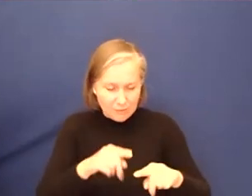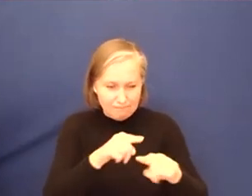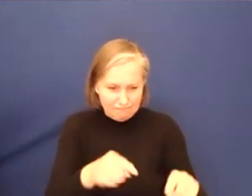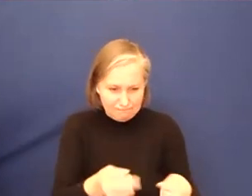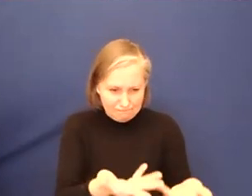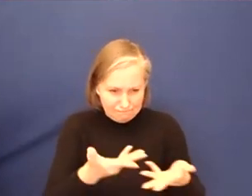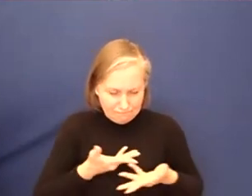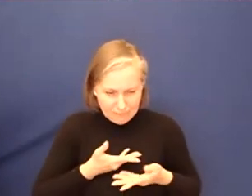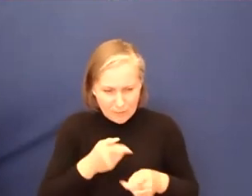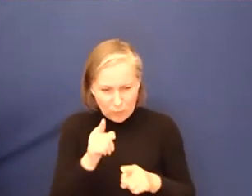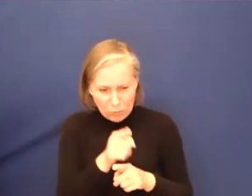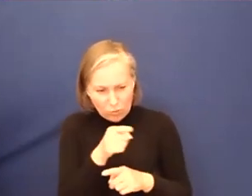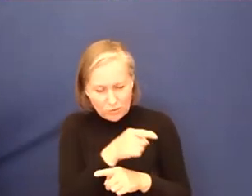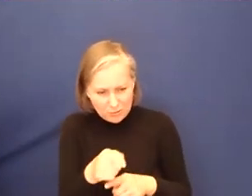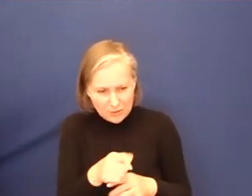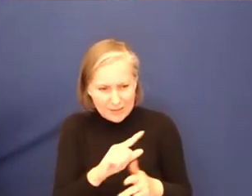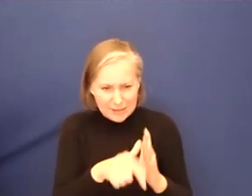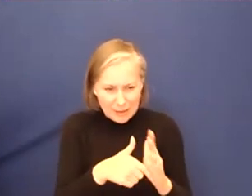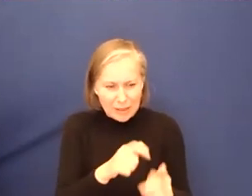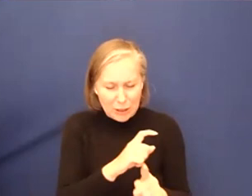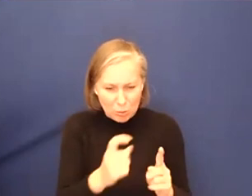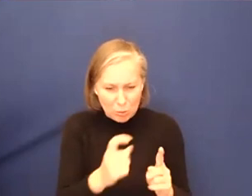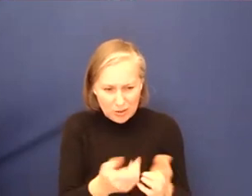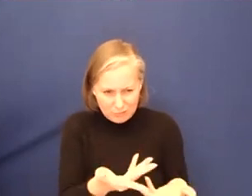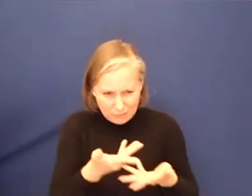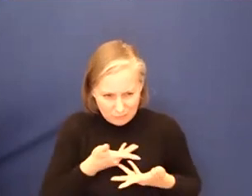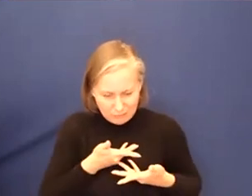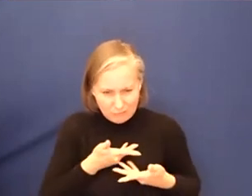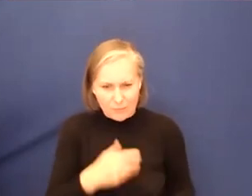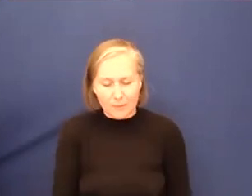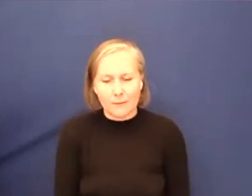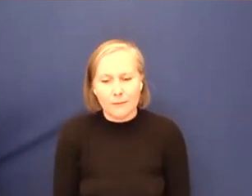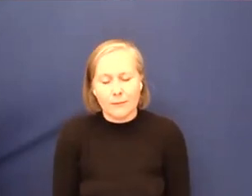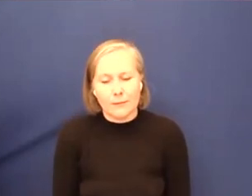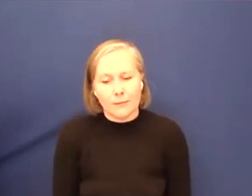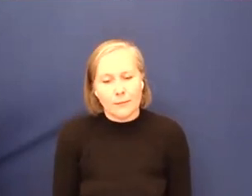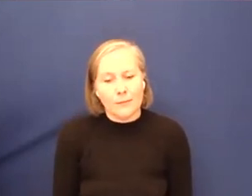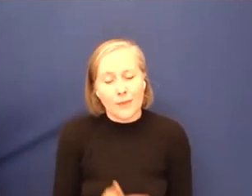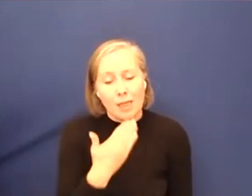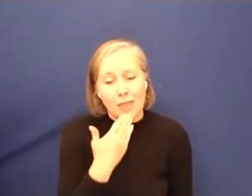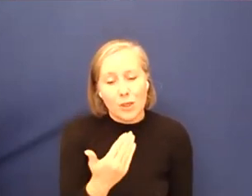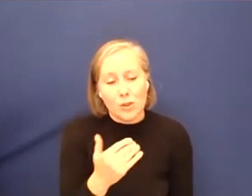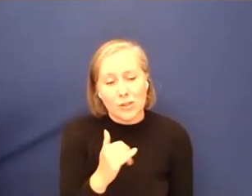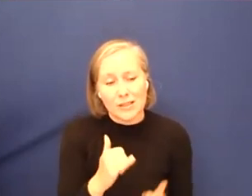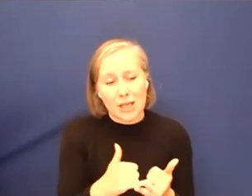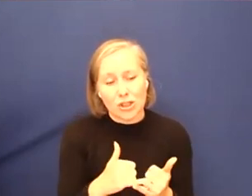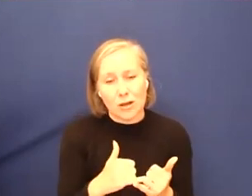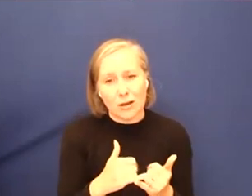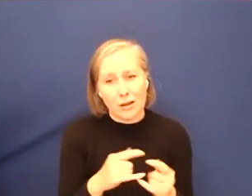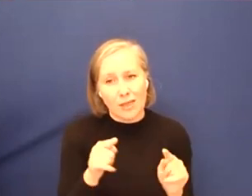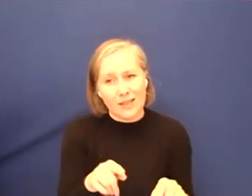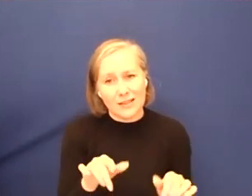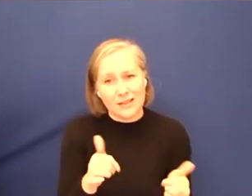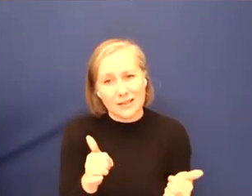local, uh, disability communities. Thank you, Sasha. Thank you very much for that. So that's the end of our questions.